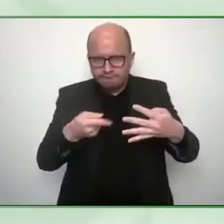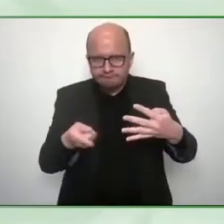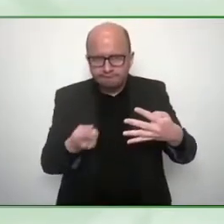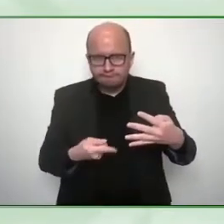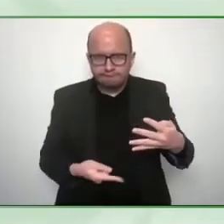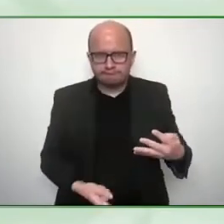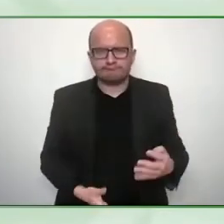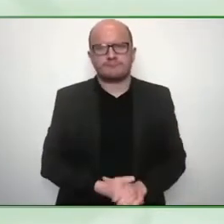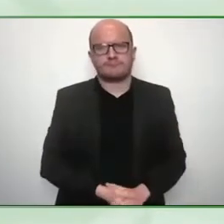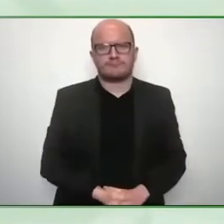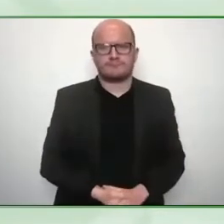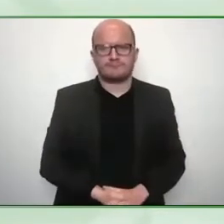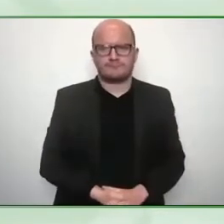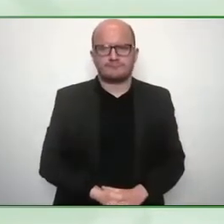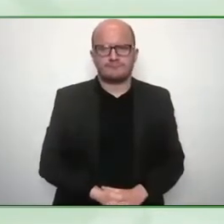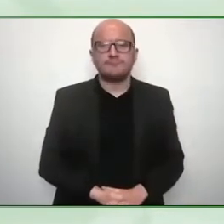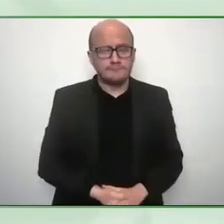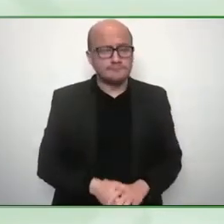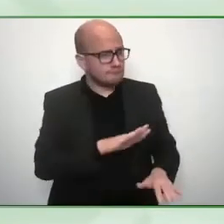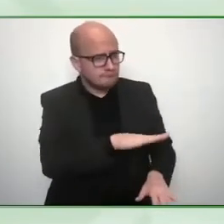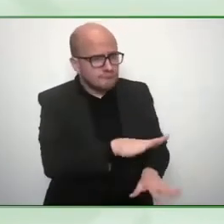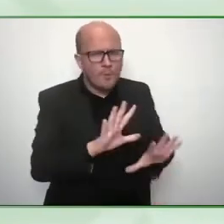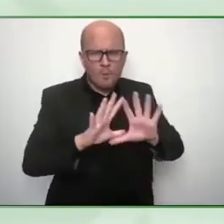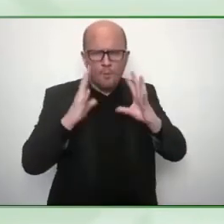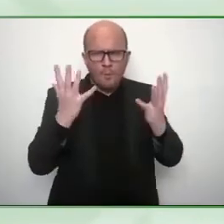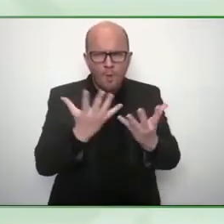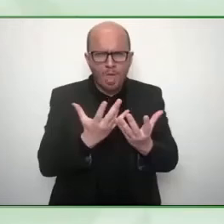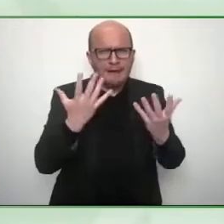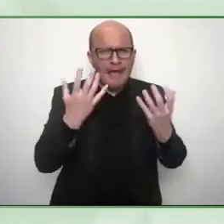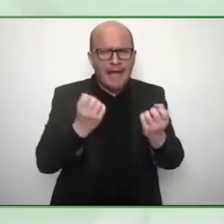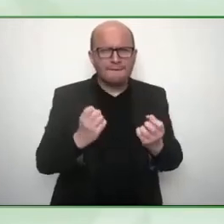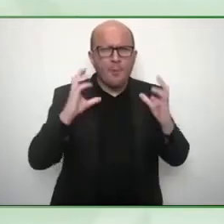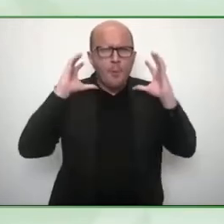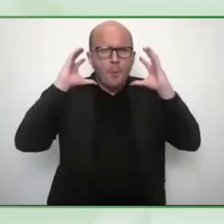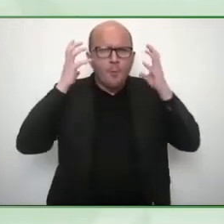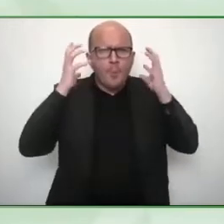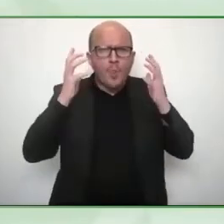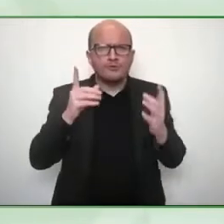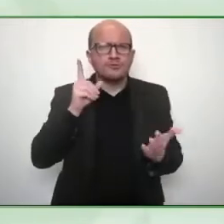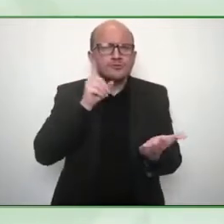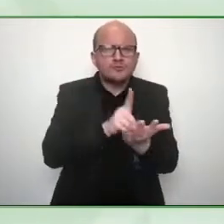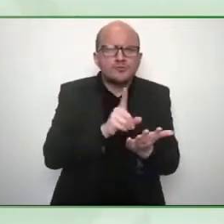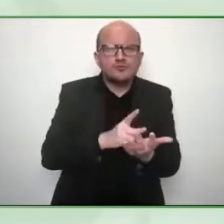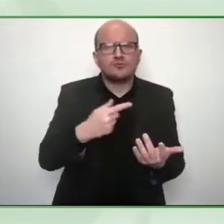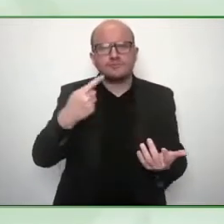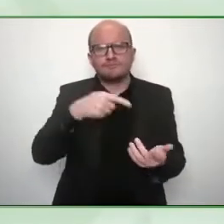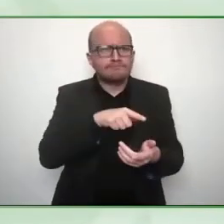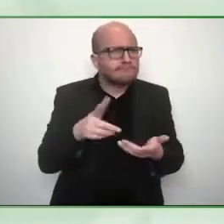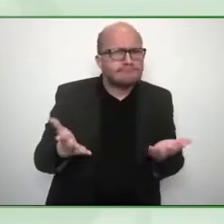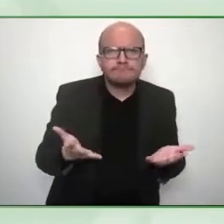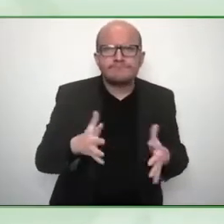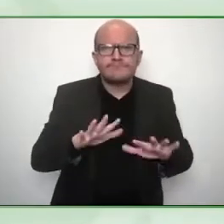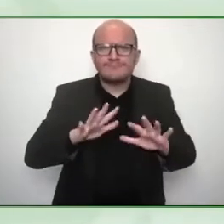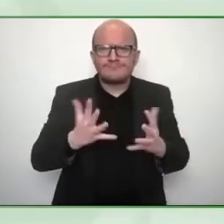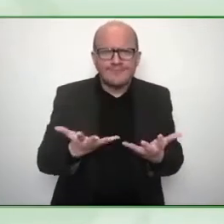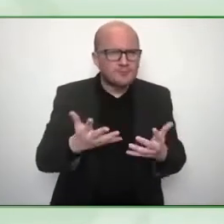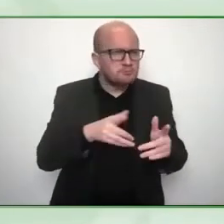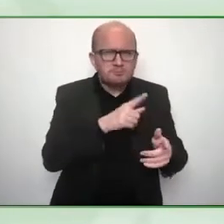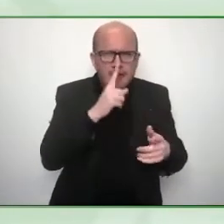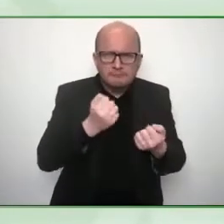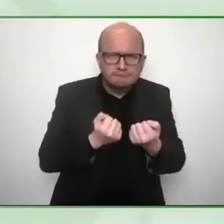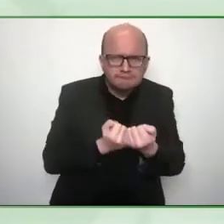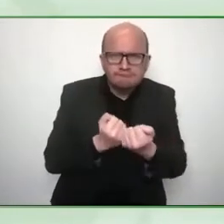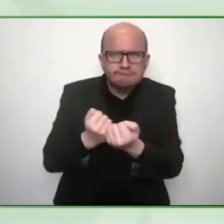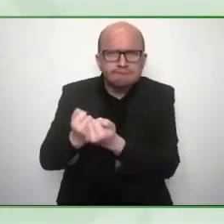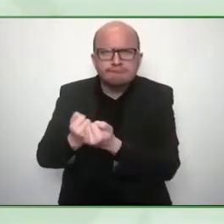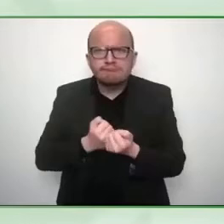manufacturers exist there hasn't been this drive to kind of completely radicalize the solution you know people are kind of they're making their progress as as they